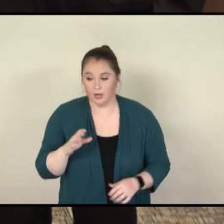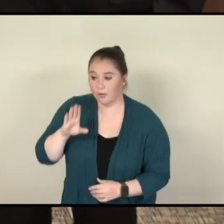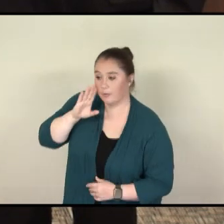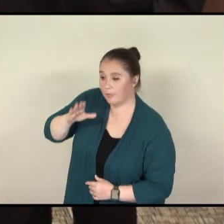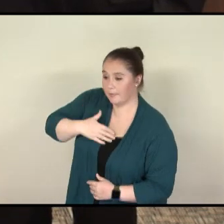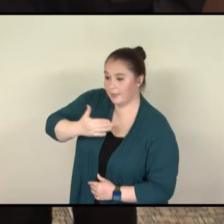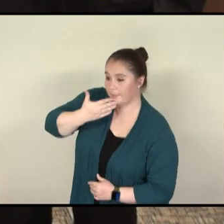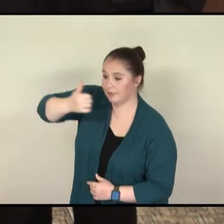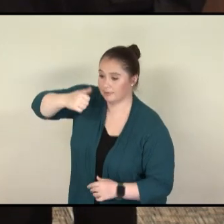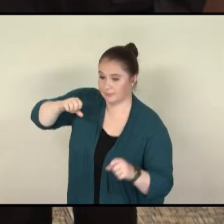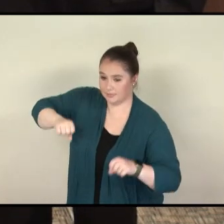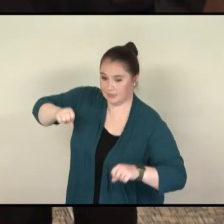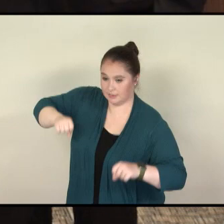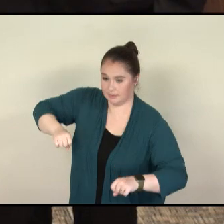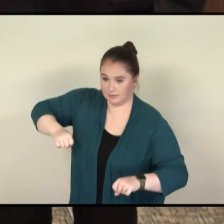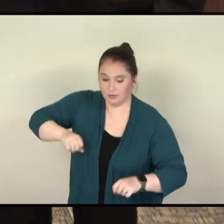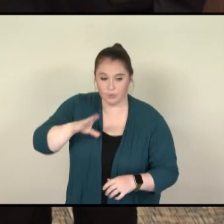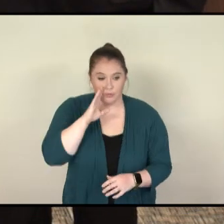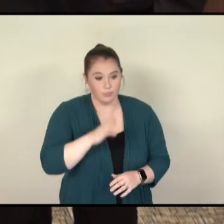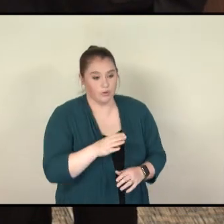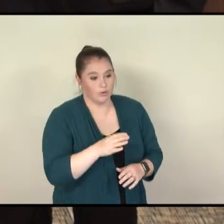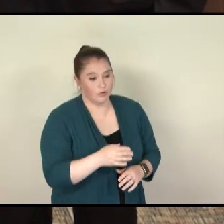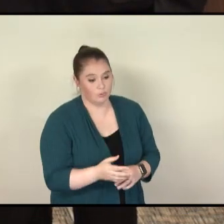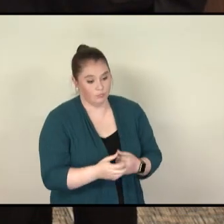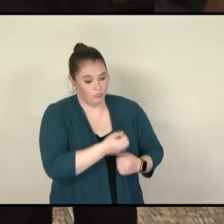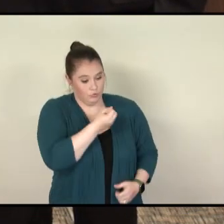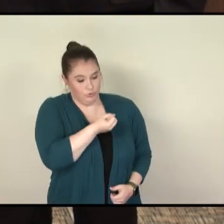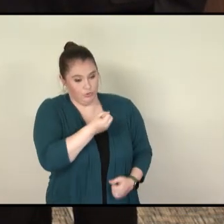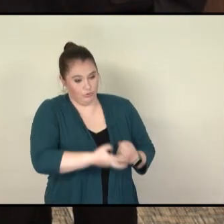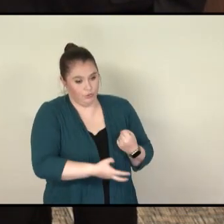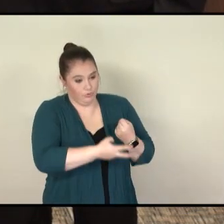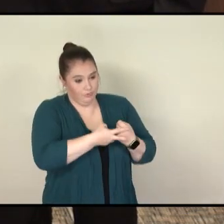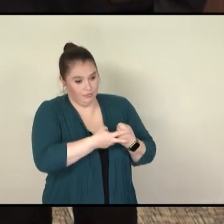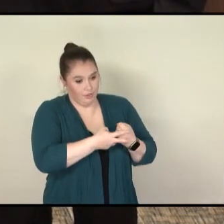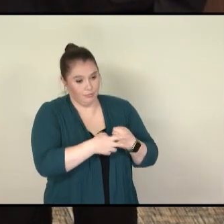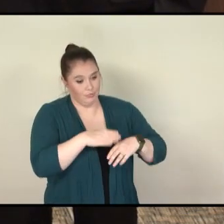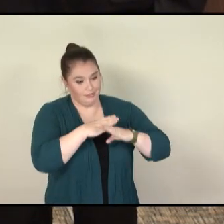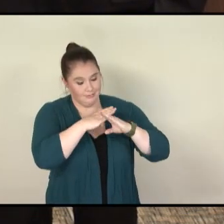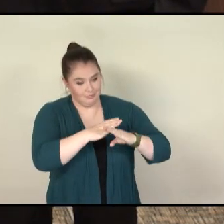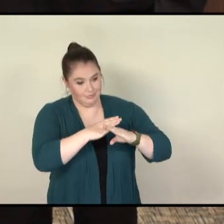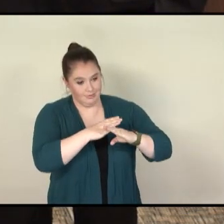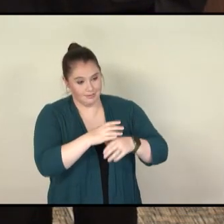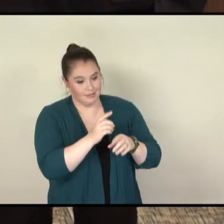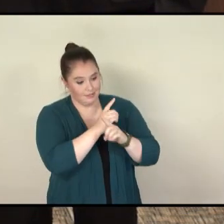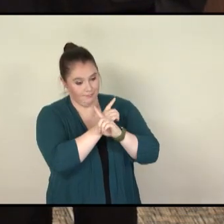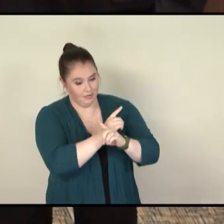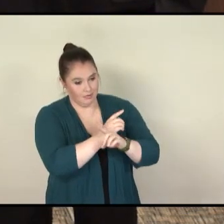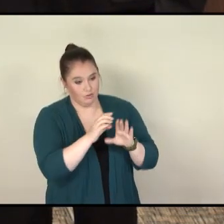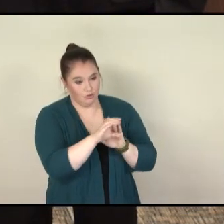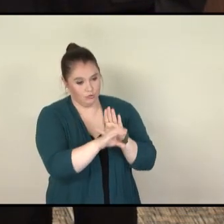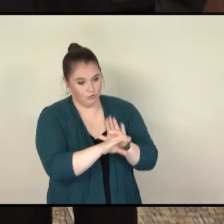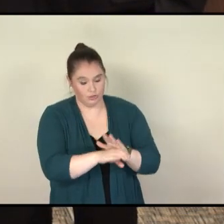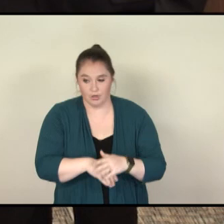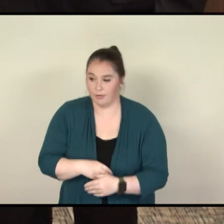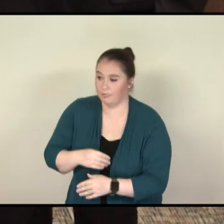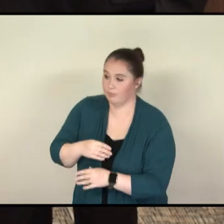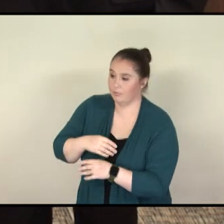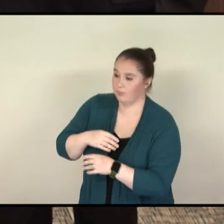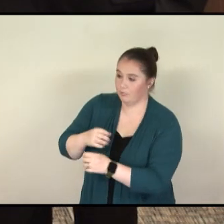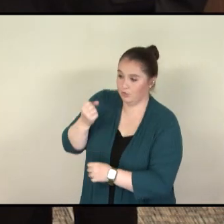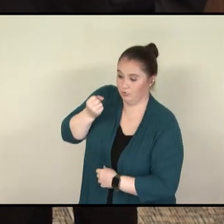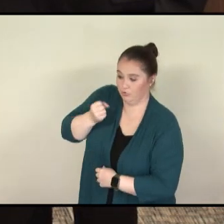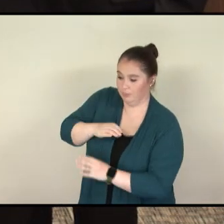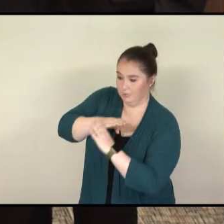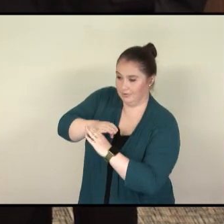will to the best of my ability preserve protect and defend the Constitution preserve protect and defend the Constitution